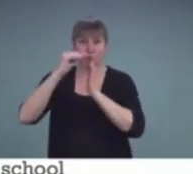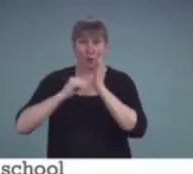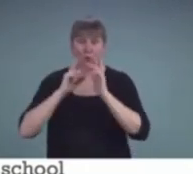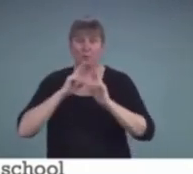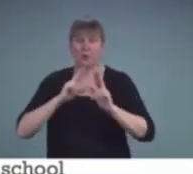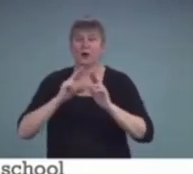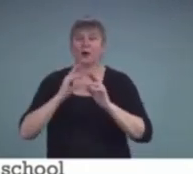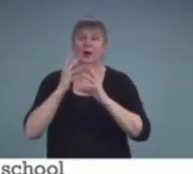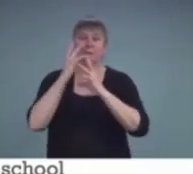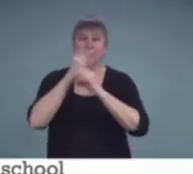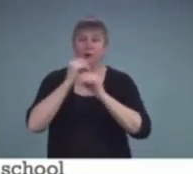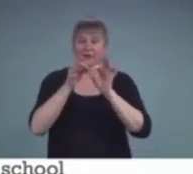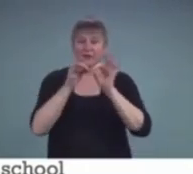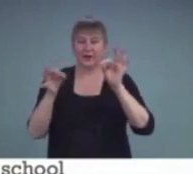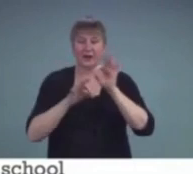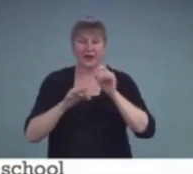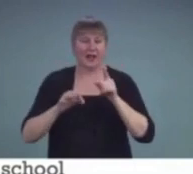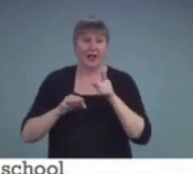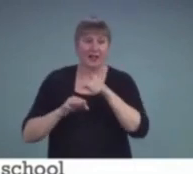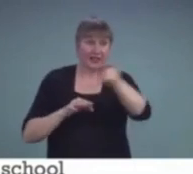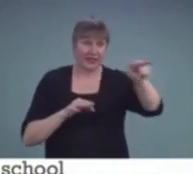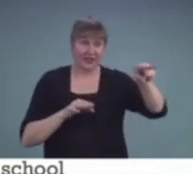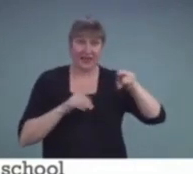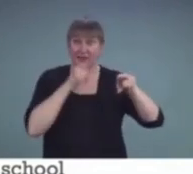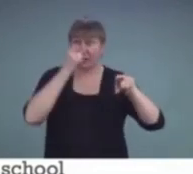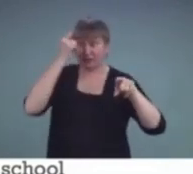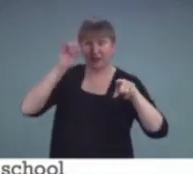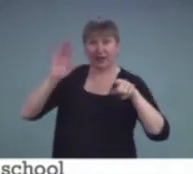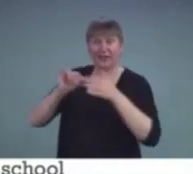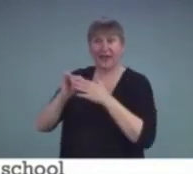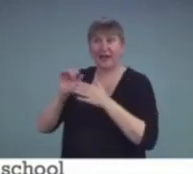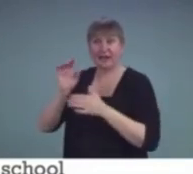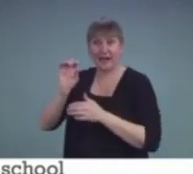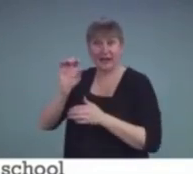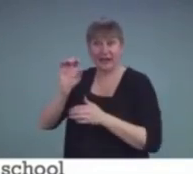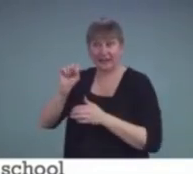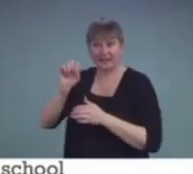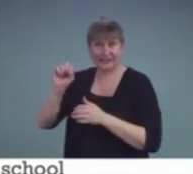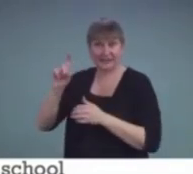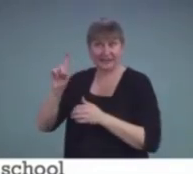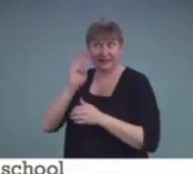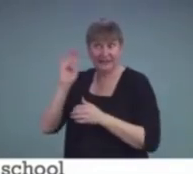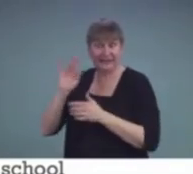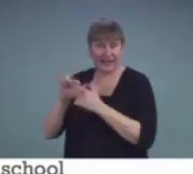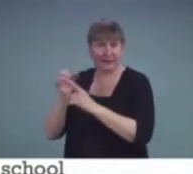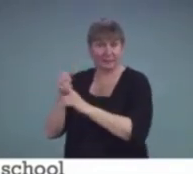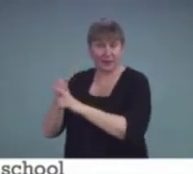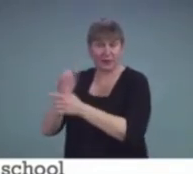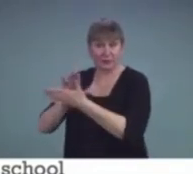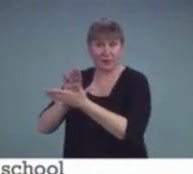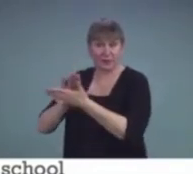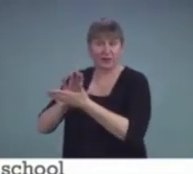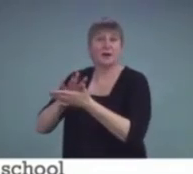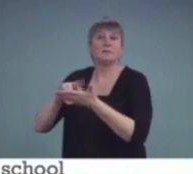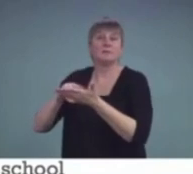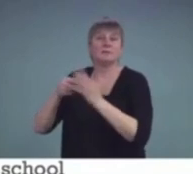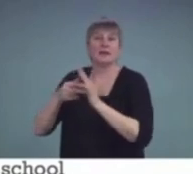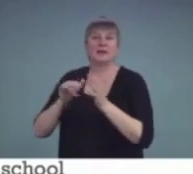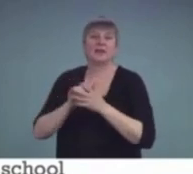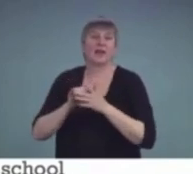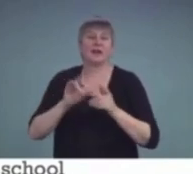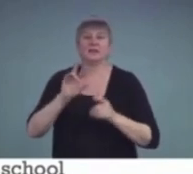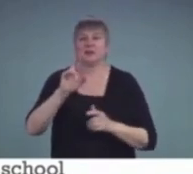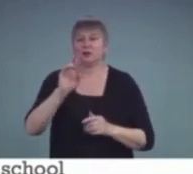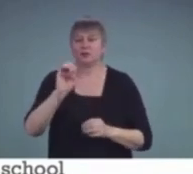An unawareness of the effects that single-sided deafness can have on a child's academic performance can lead to a reactive or failure-based